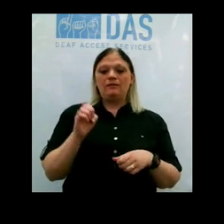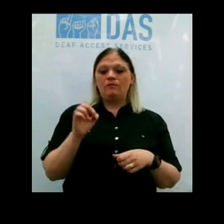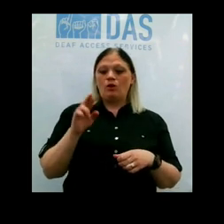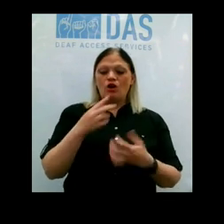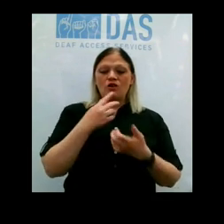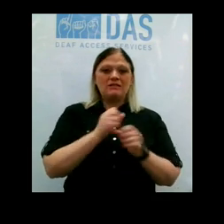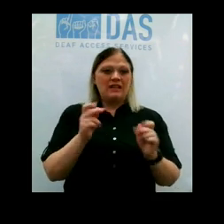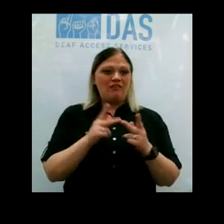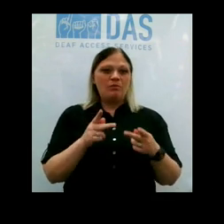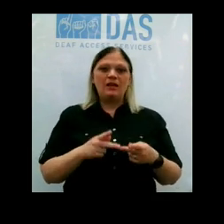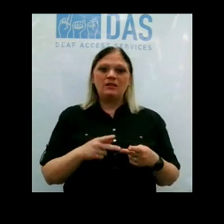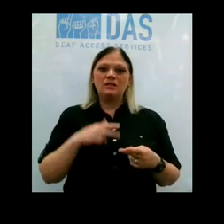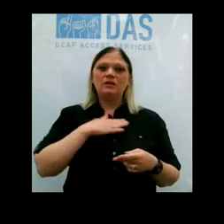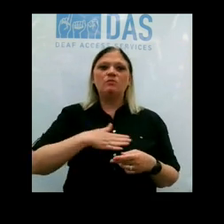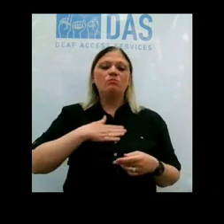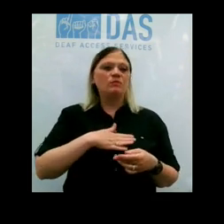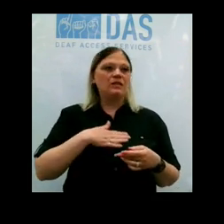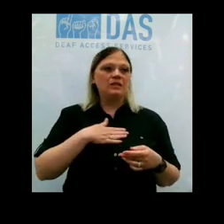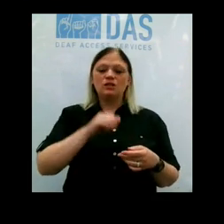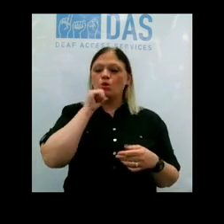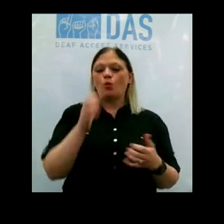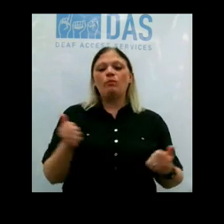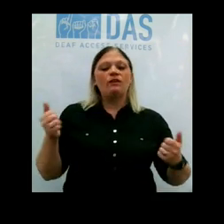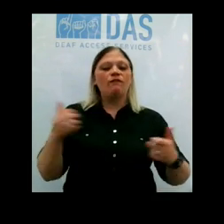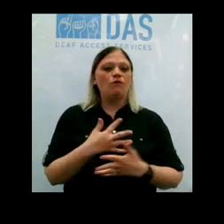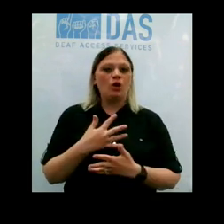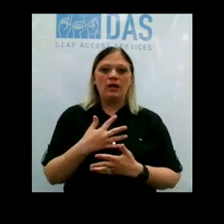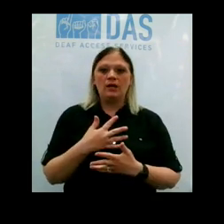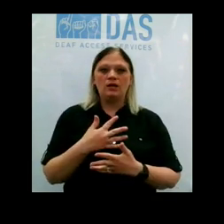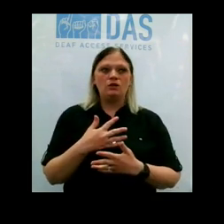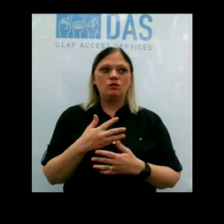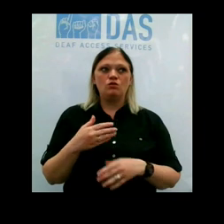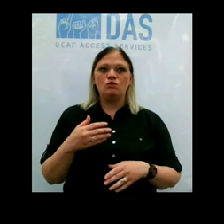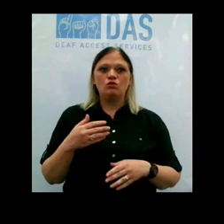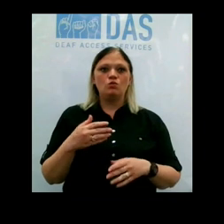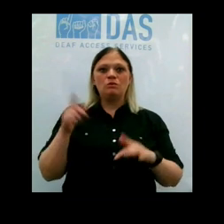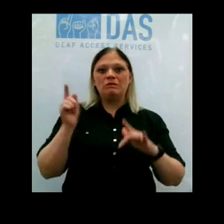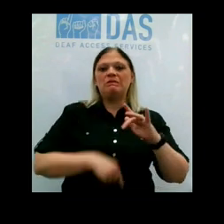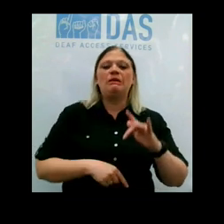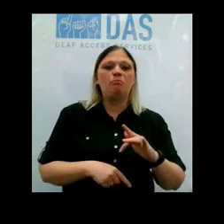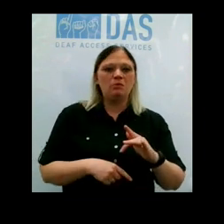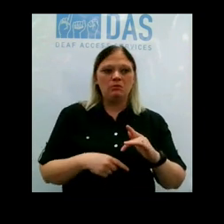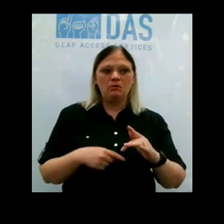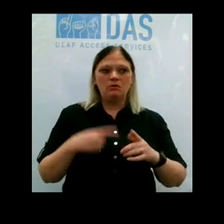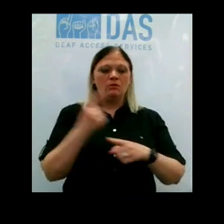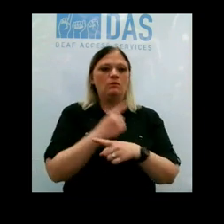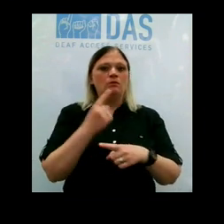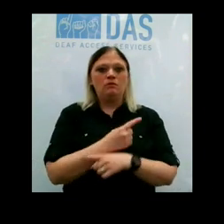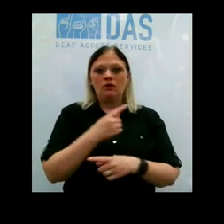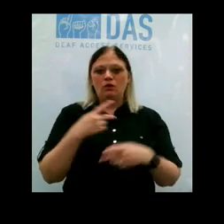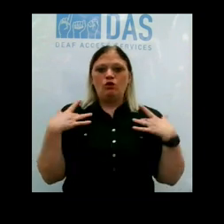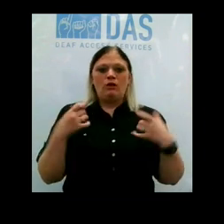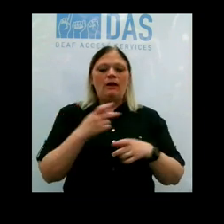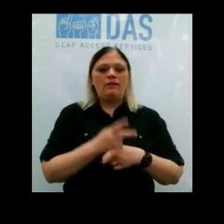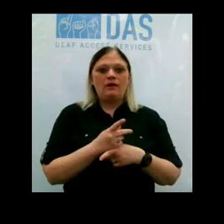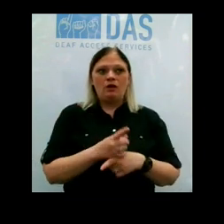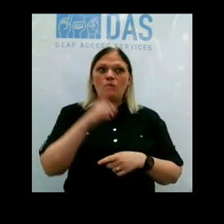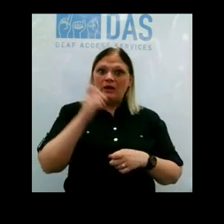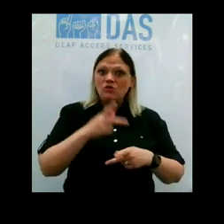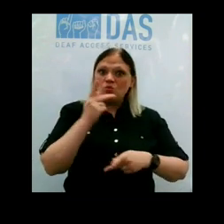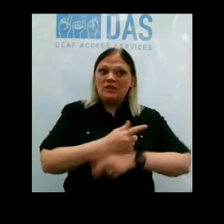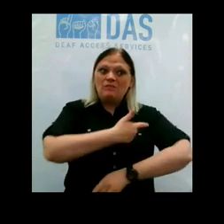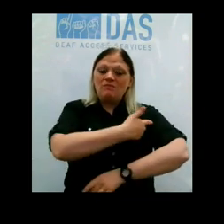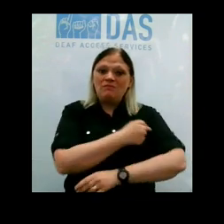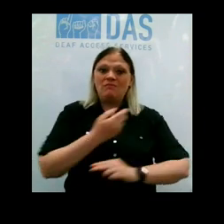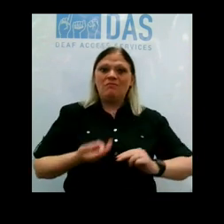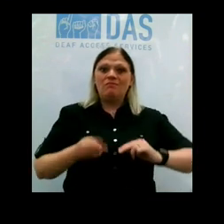are safe places. So please do not be afraid to forego essential health care. We have to keep our immunization numbers up